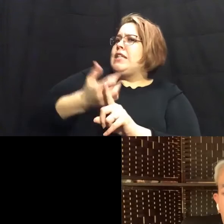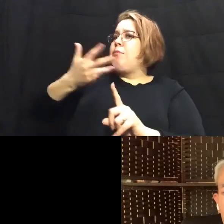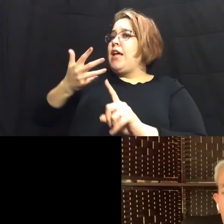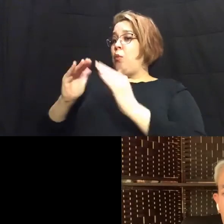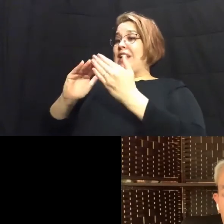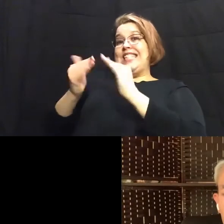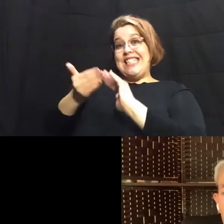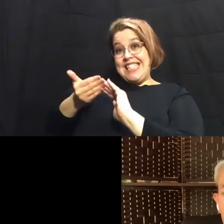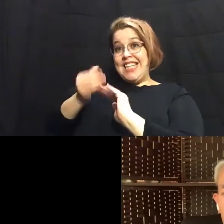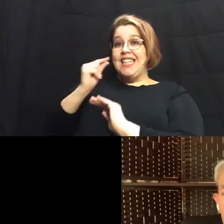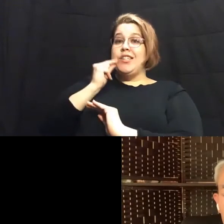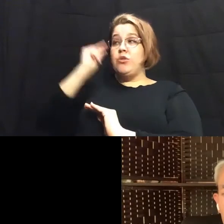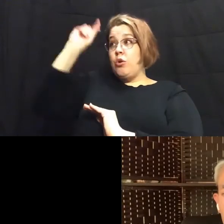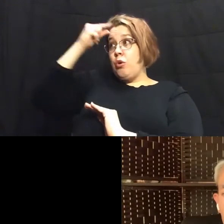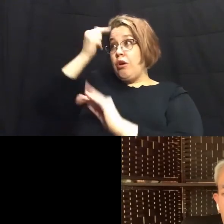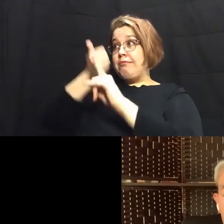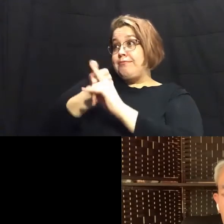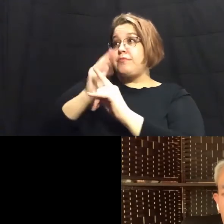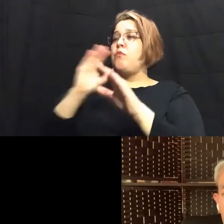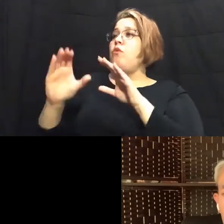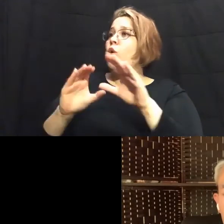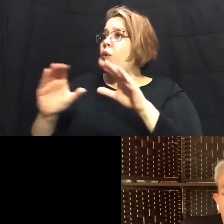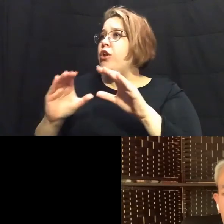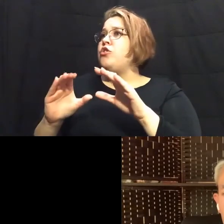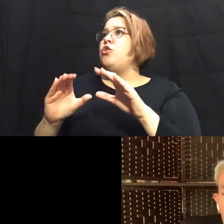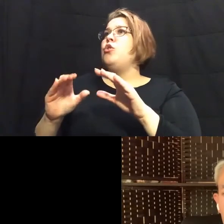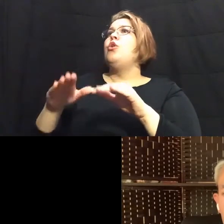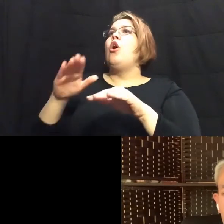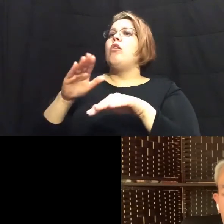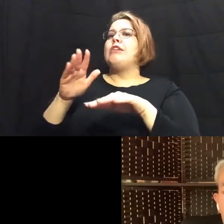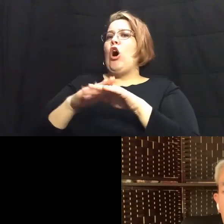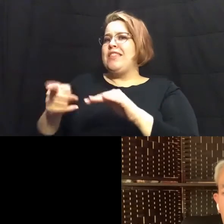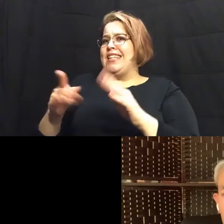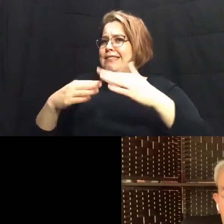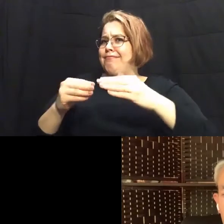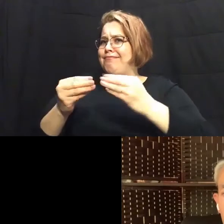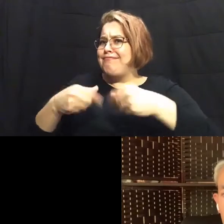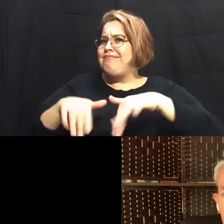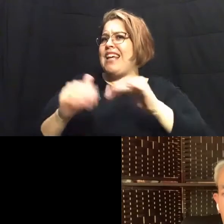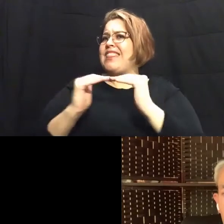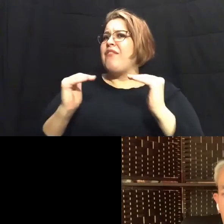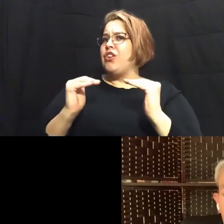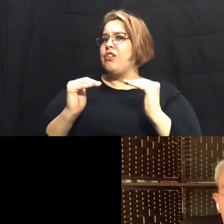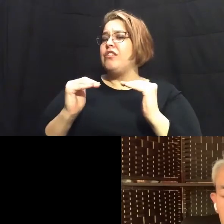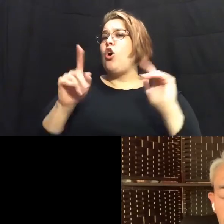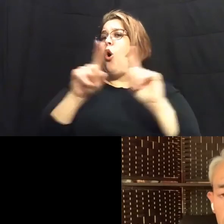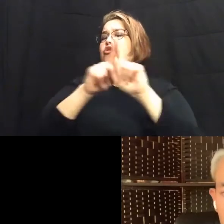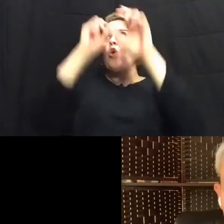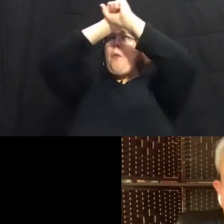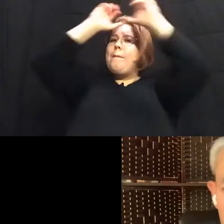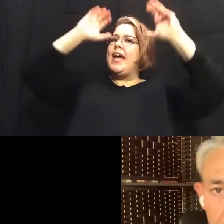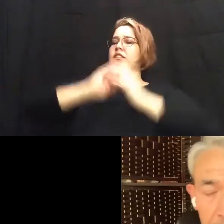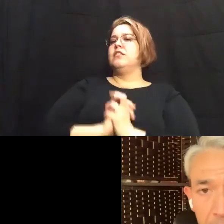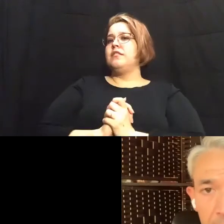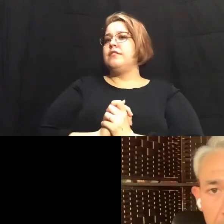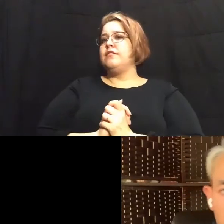government can do on the lowest on the grassroots as well as big picture yeah and